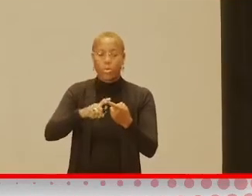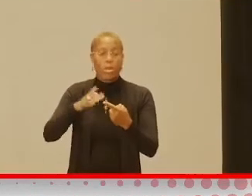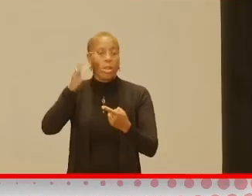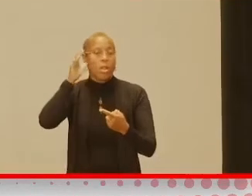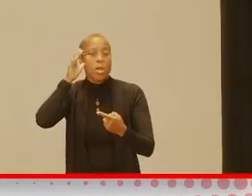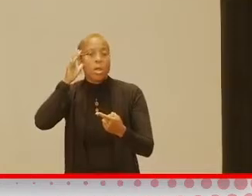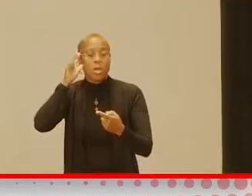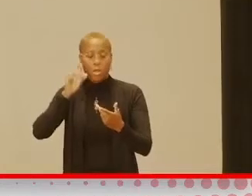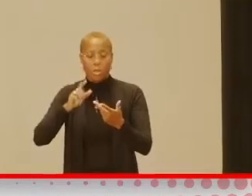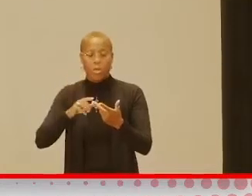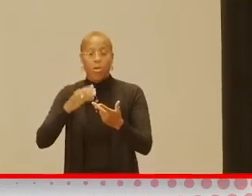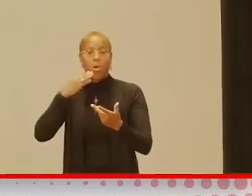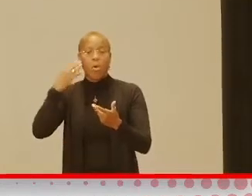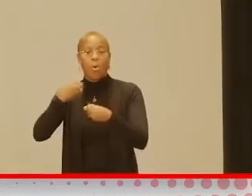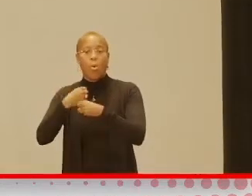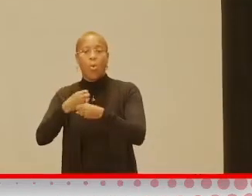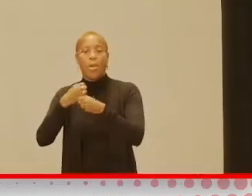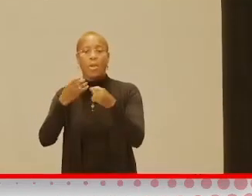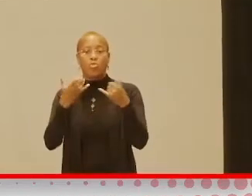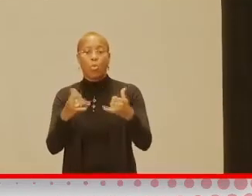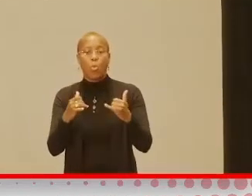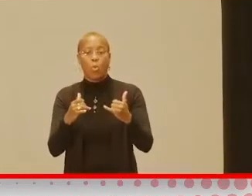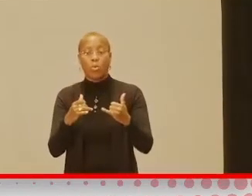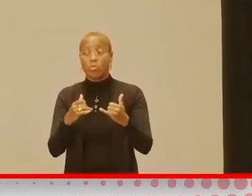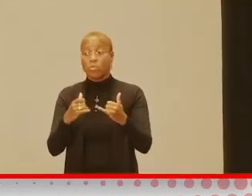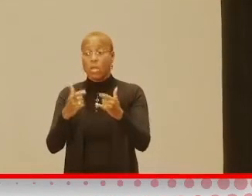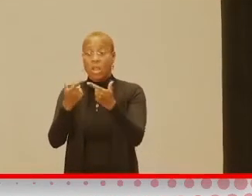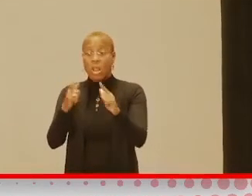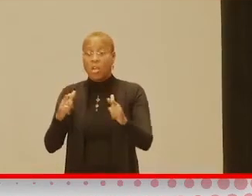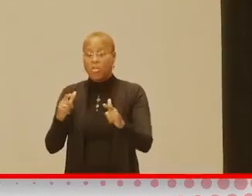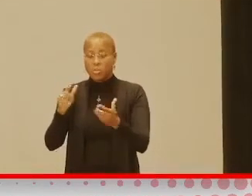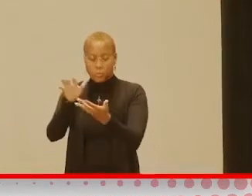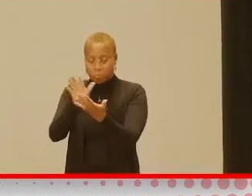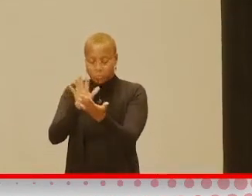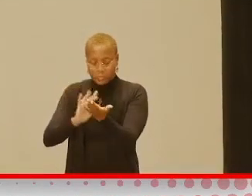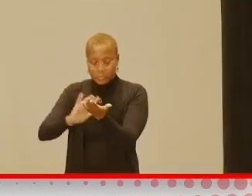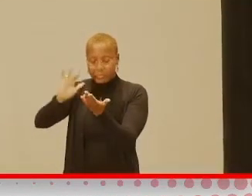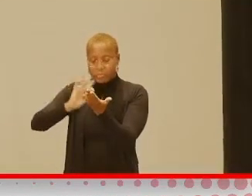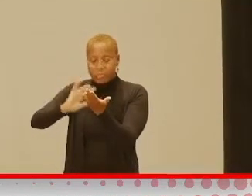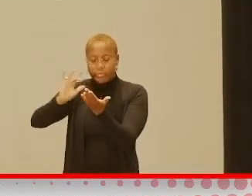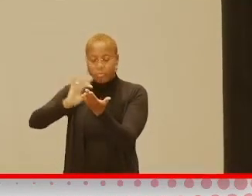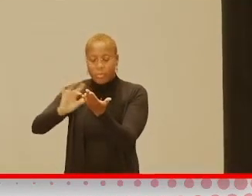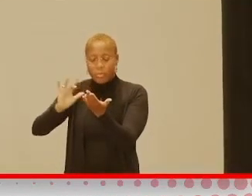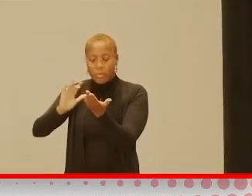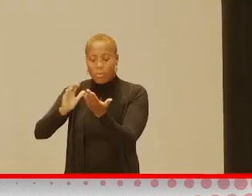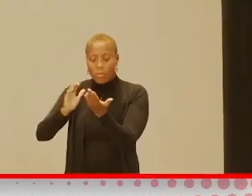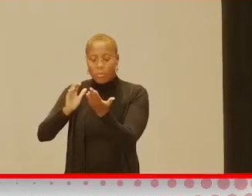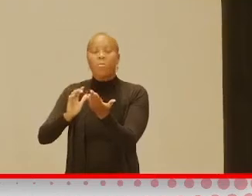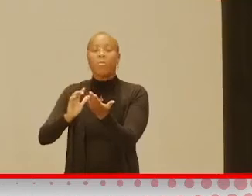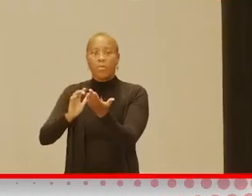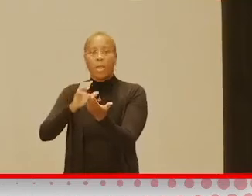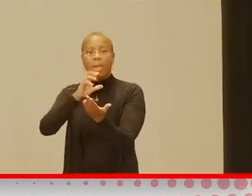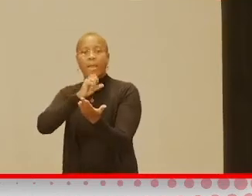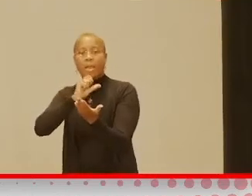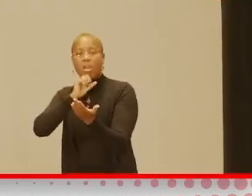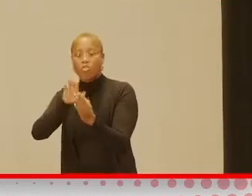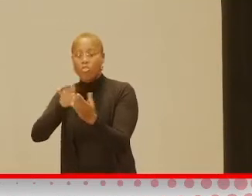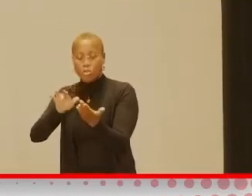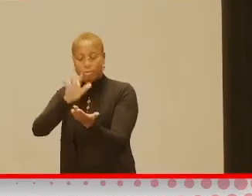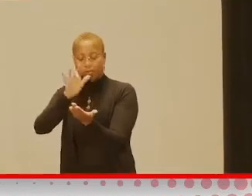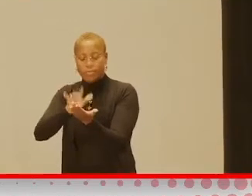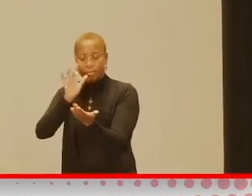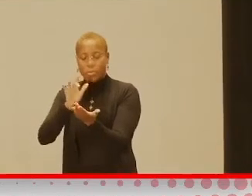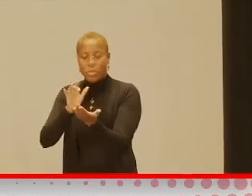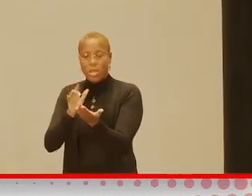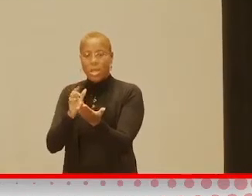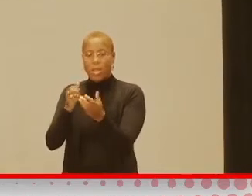you know, different things like that, talking about language. You can go pick one of those categories. You pick the age of your child, and then it will step through and